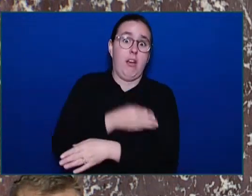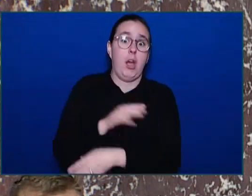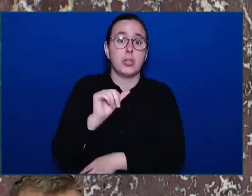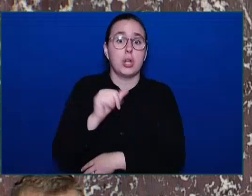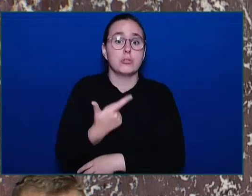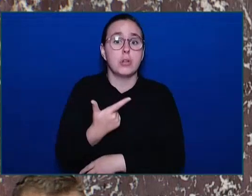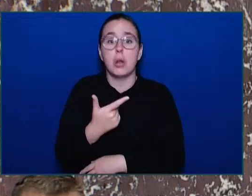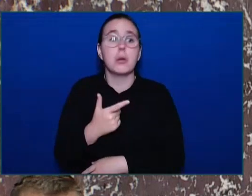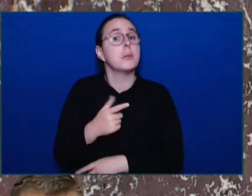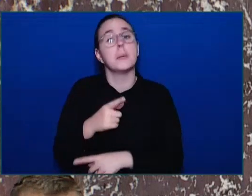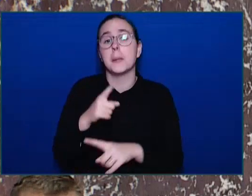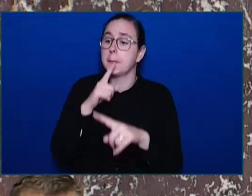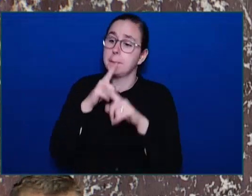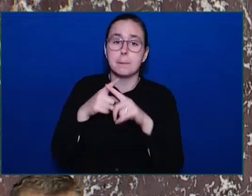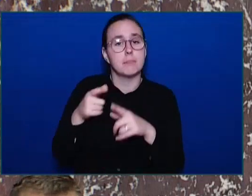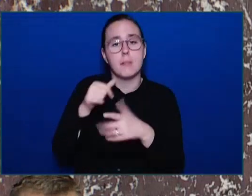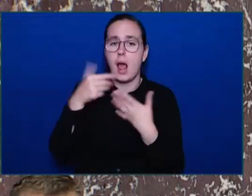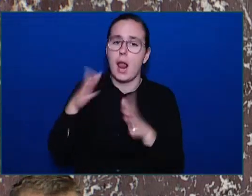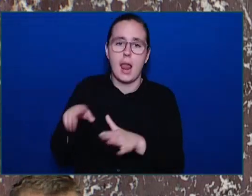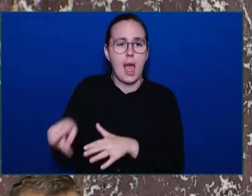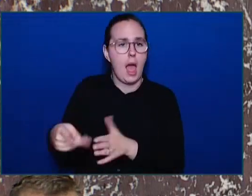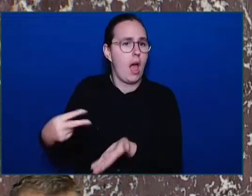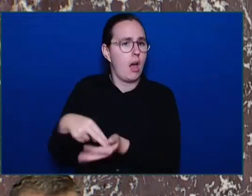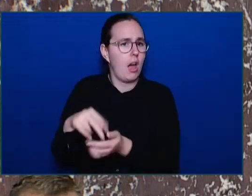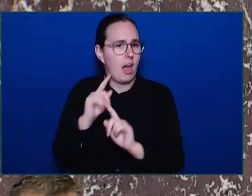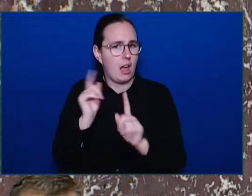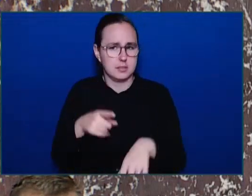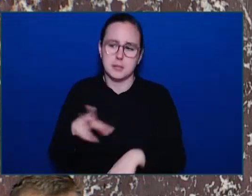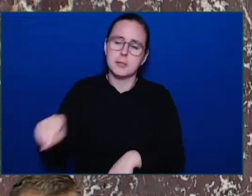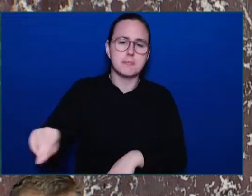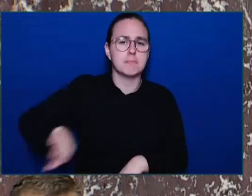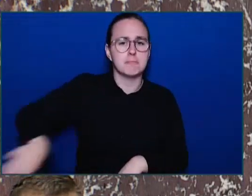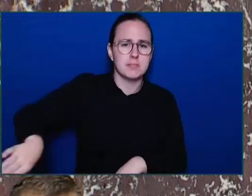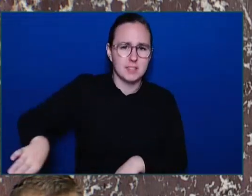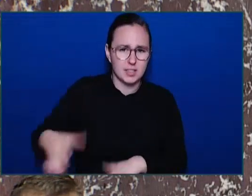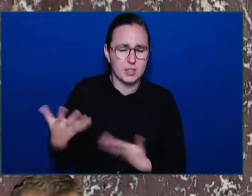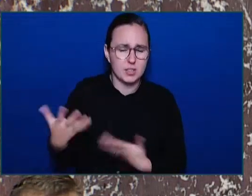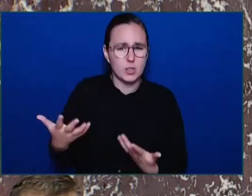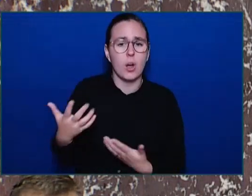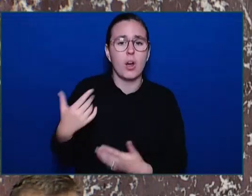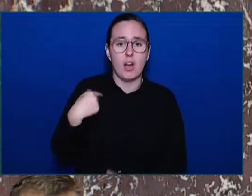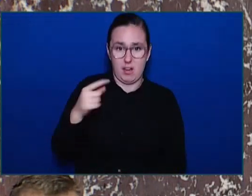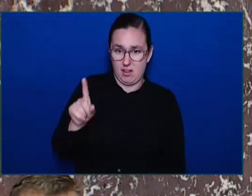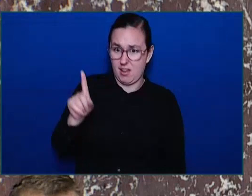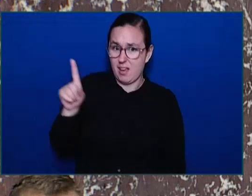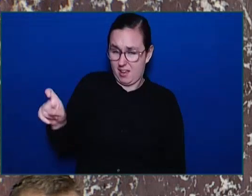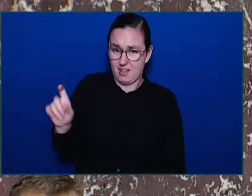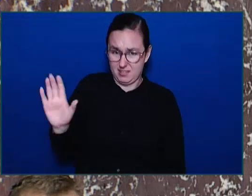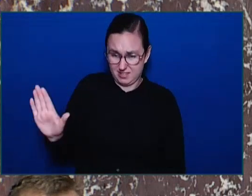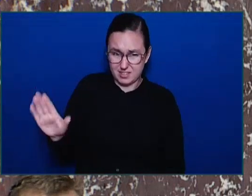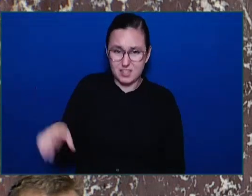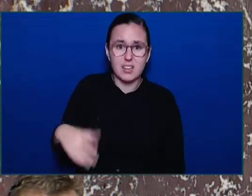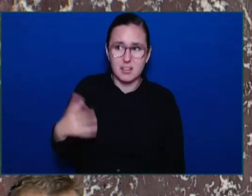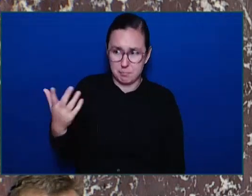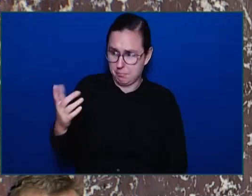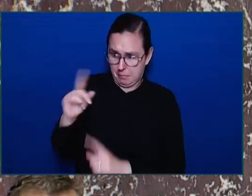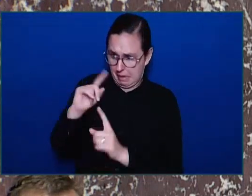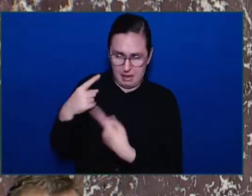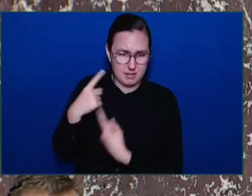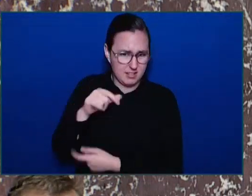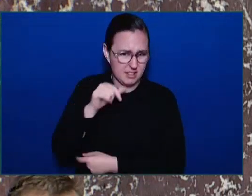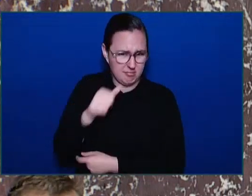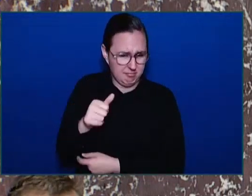questions. Two questions have been answered today out of how many? People deserve to hear answers. Yes.